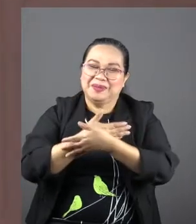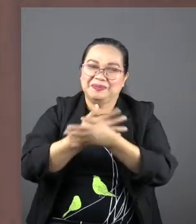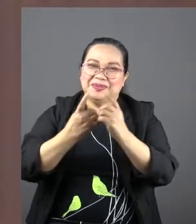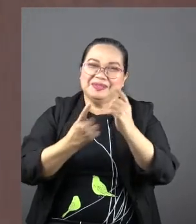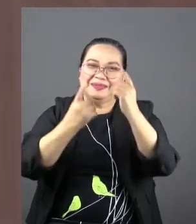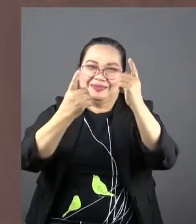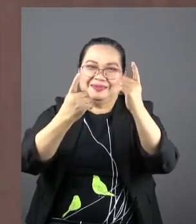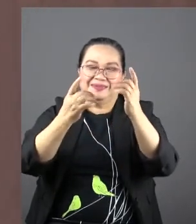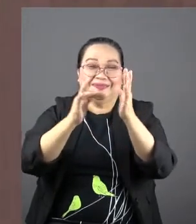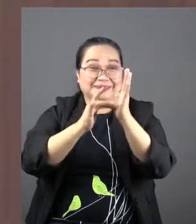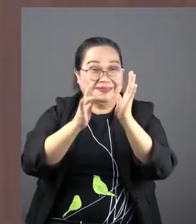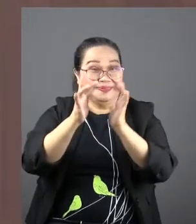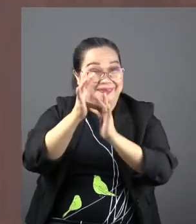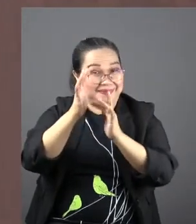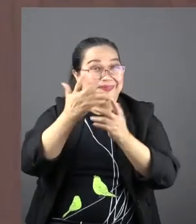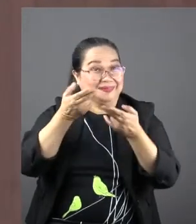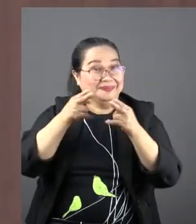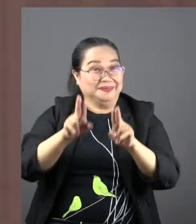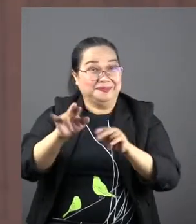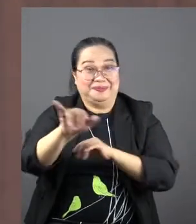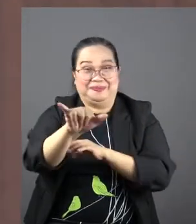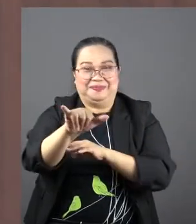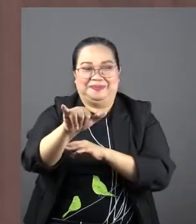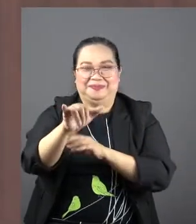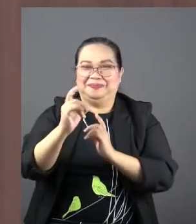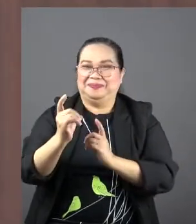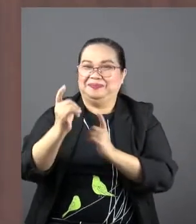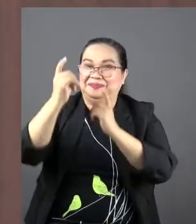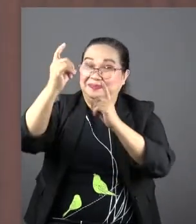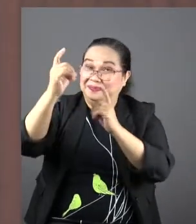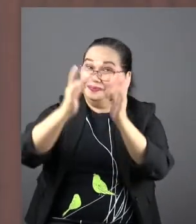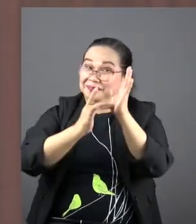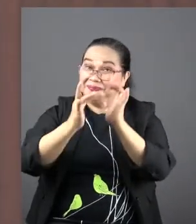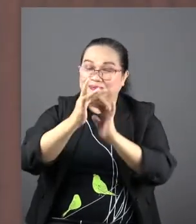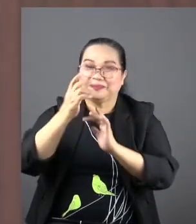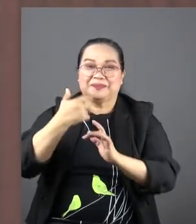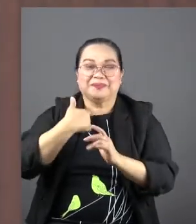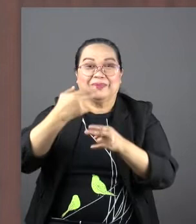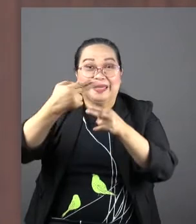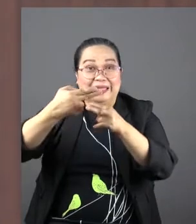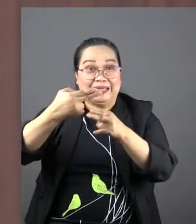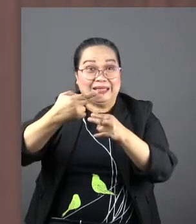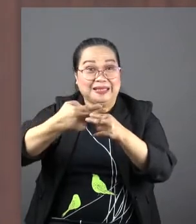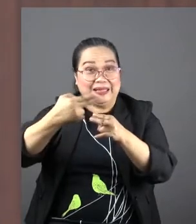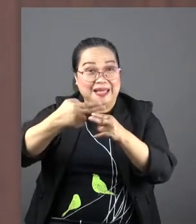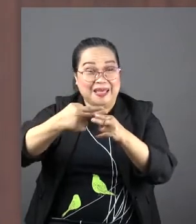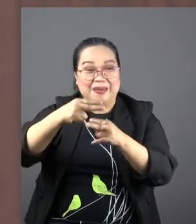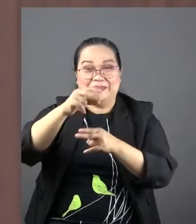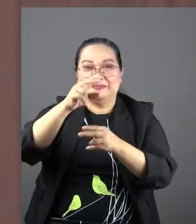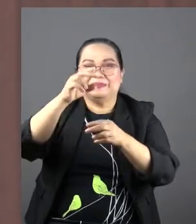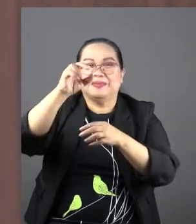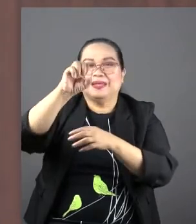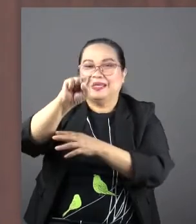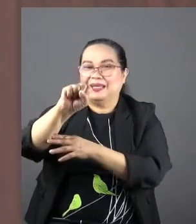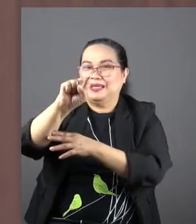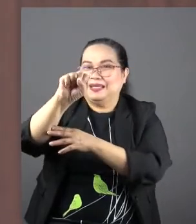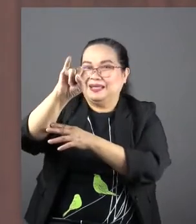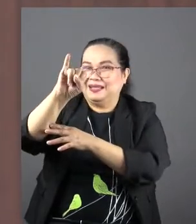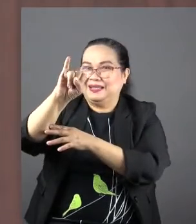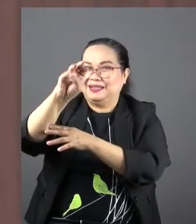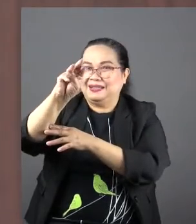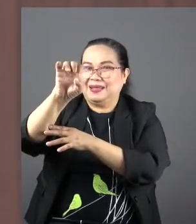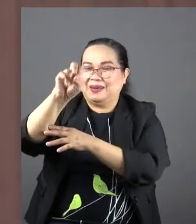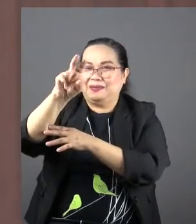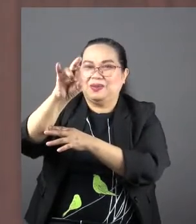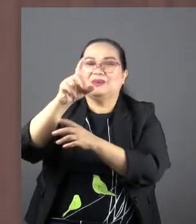That's what happened to Jesus. They were going to dedicate him, and there was a man named Simeon in our story. He was a righteous and